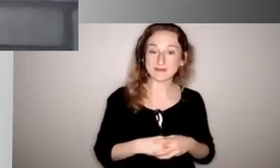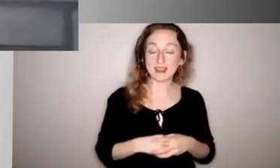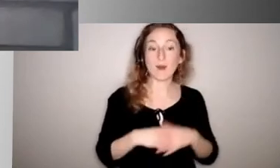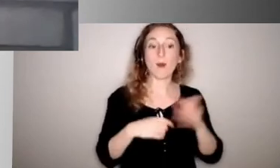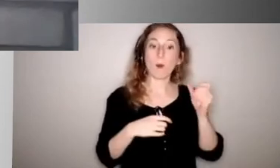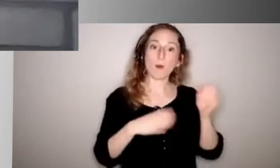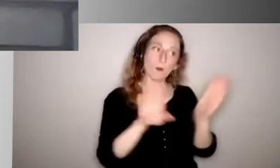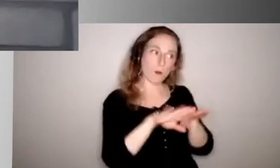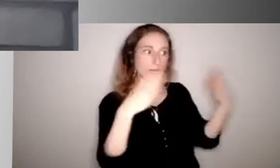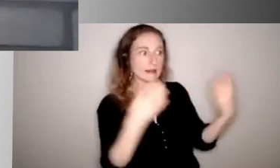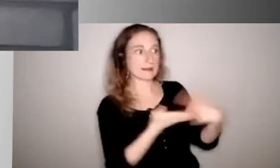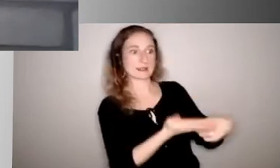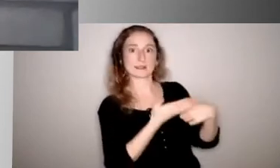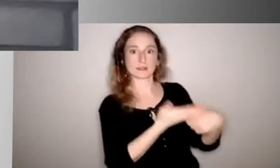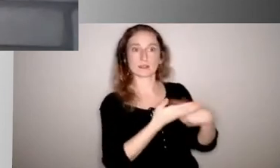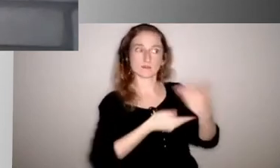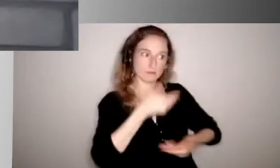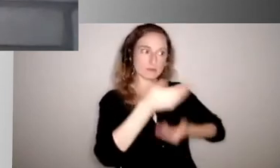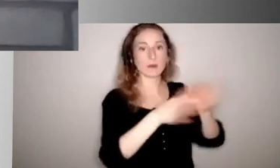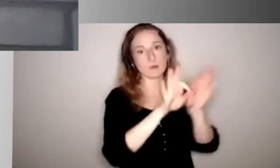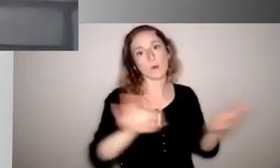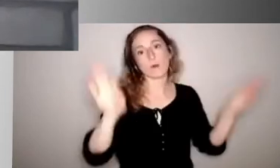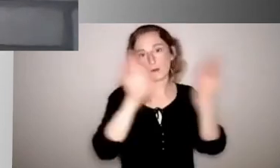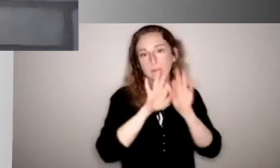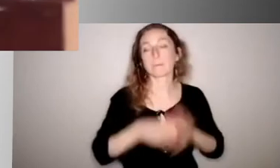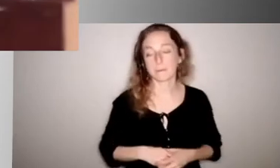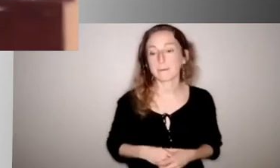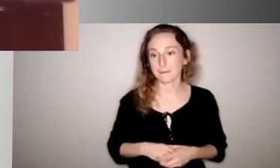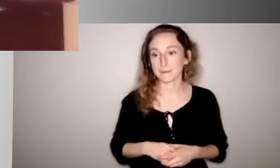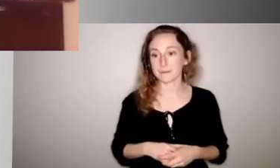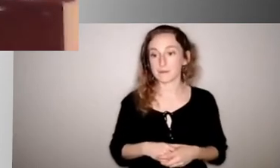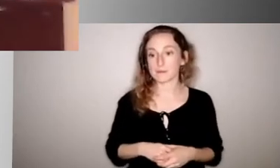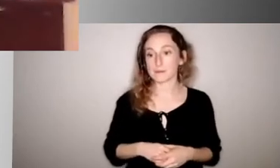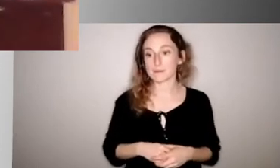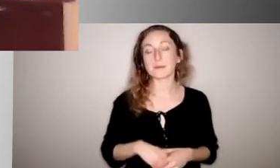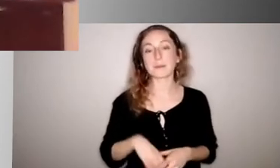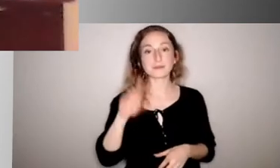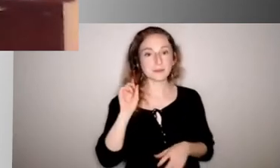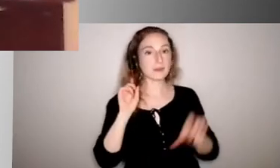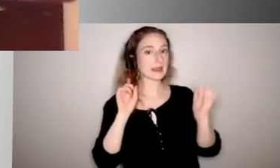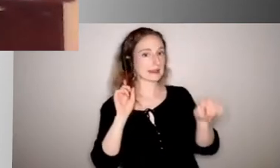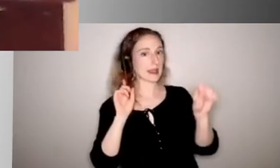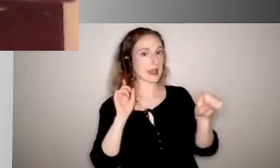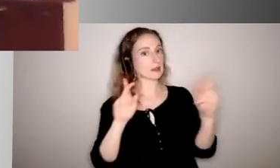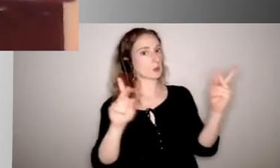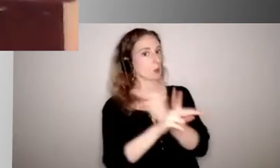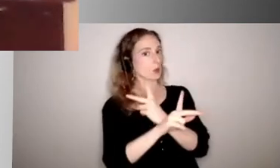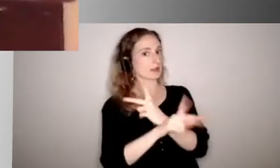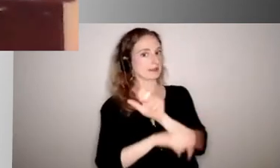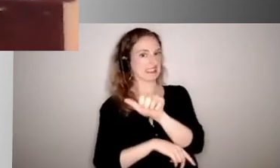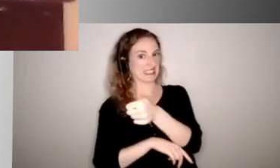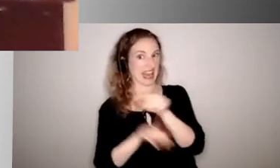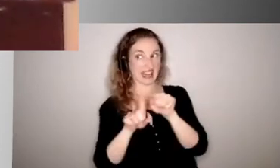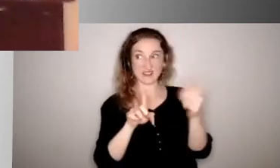working through that is going to be very important. I'd say, Ray, even worse for 10 to 14 days, right? To have a sub come in for